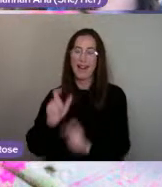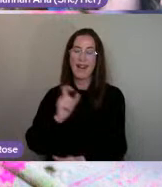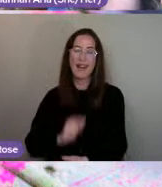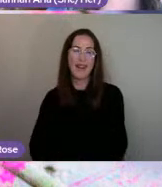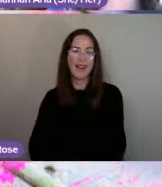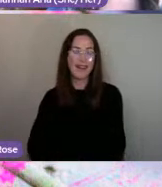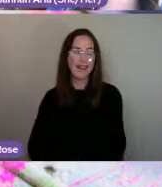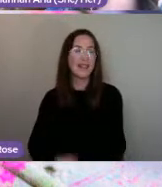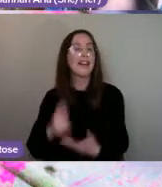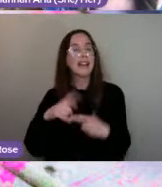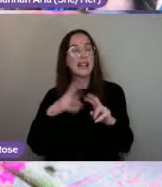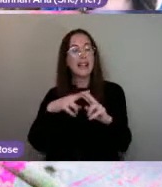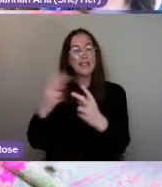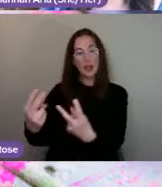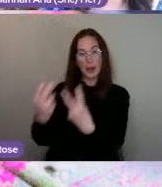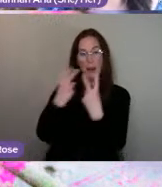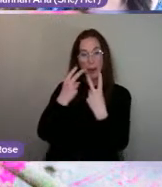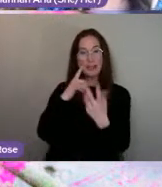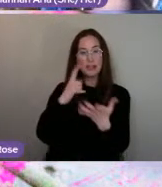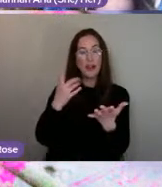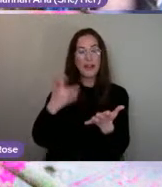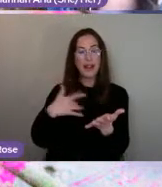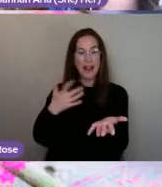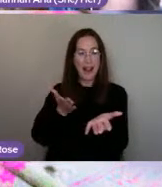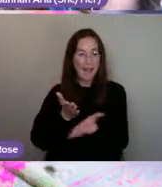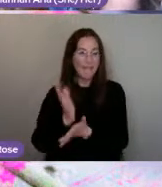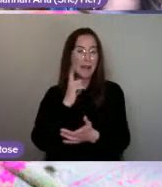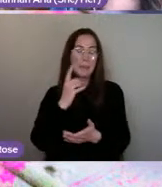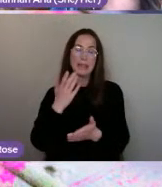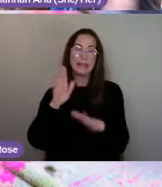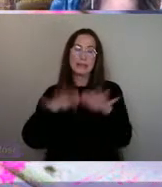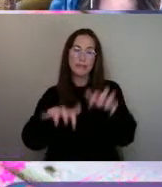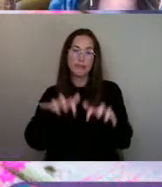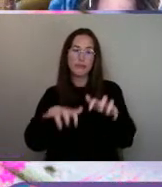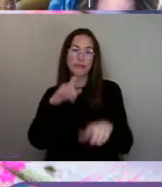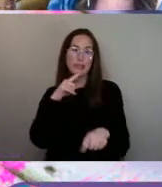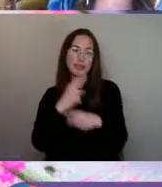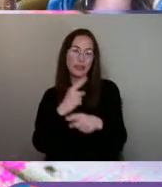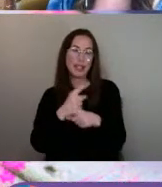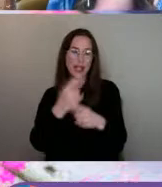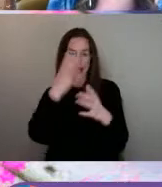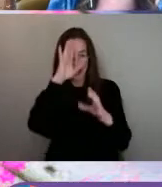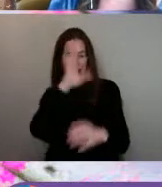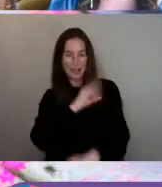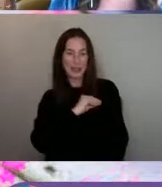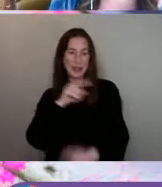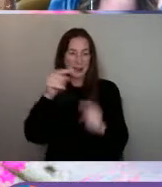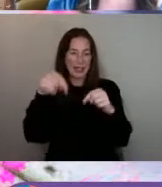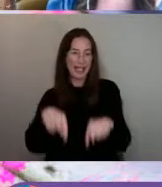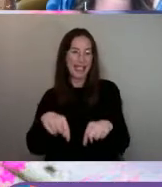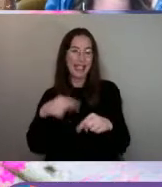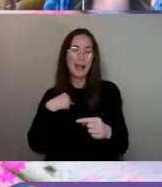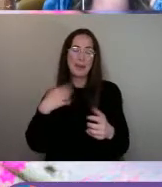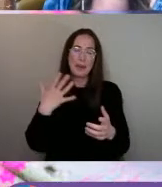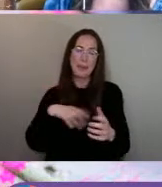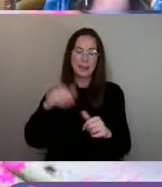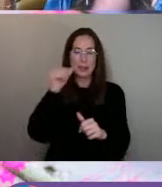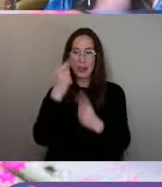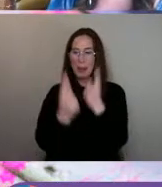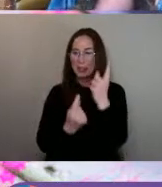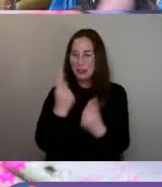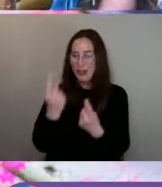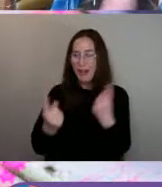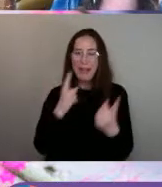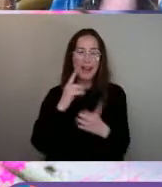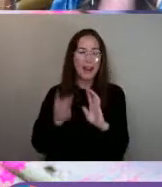Yes, if you are watching on the live, please type in on the chat box and let us know that you're here. We really want to get to know each other